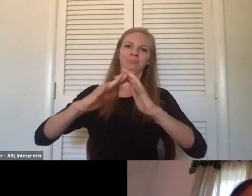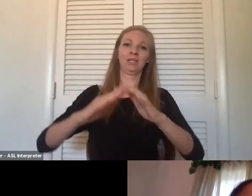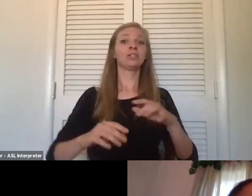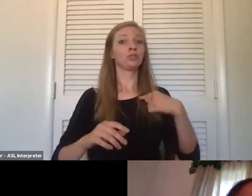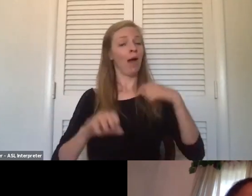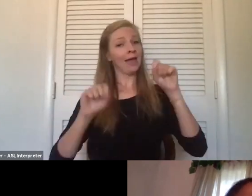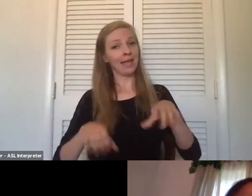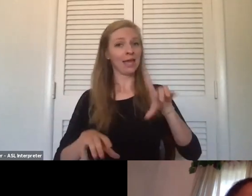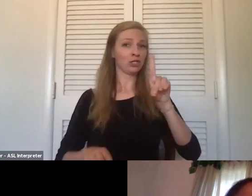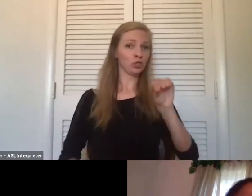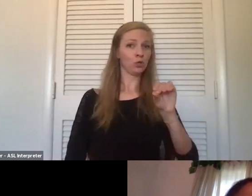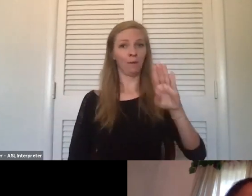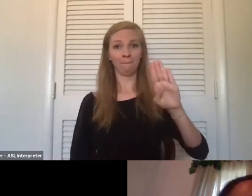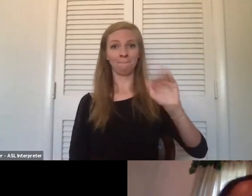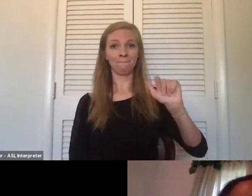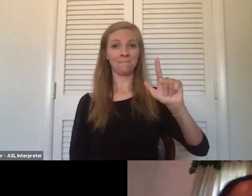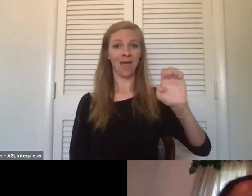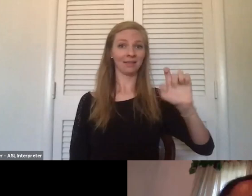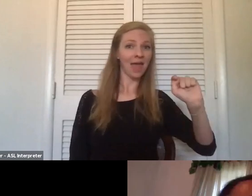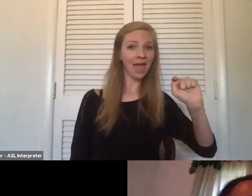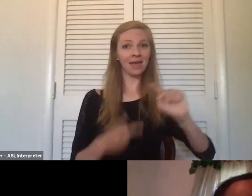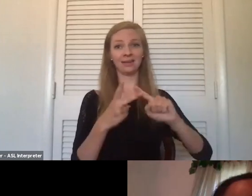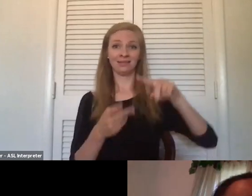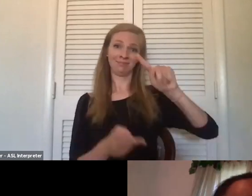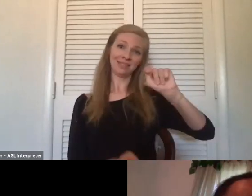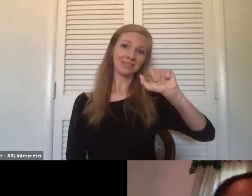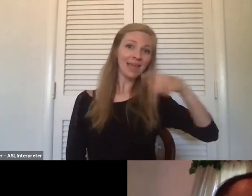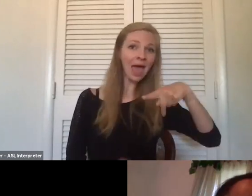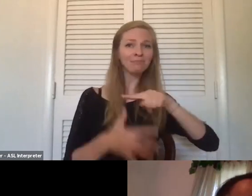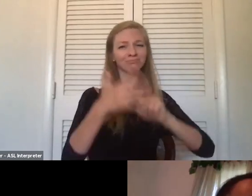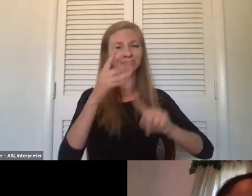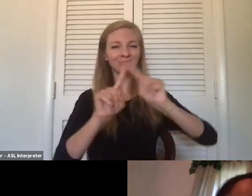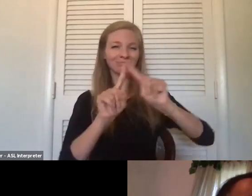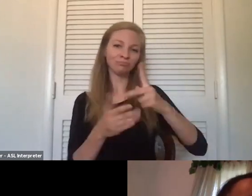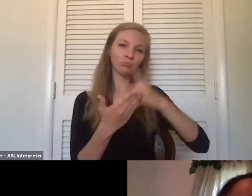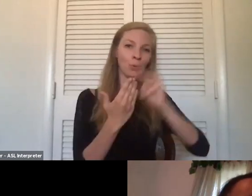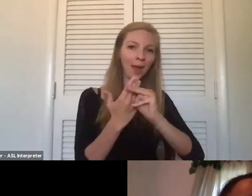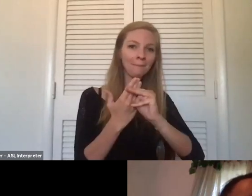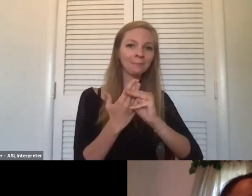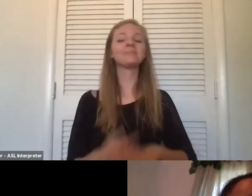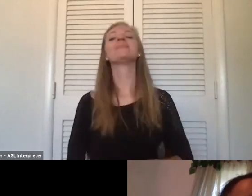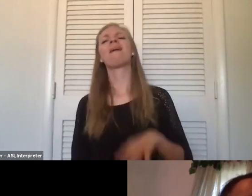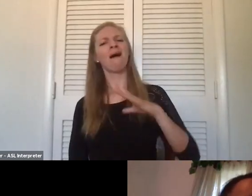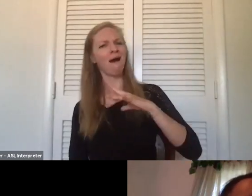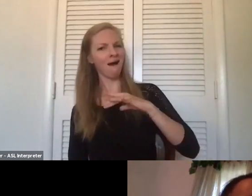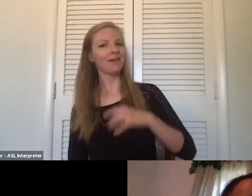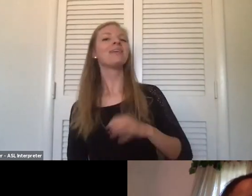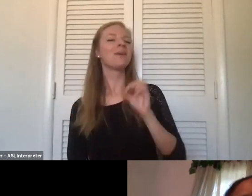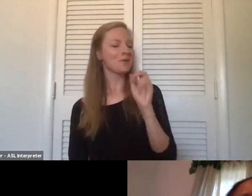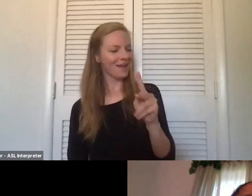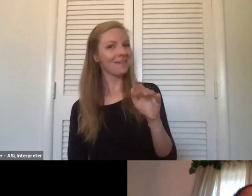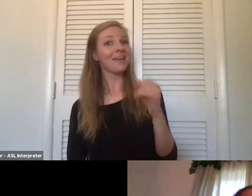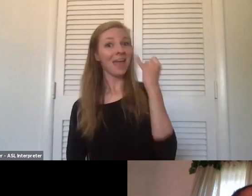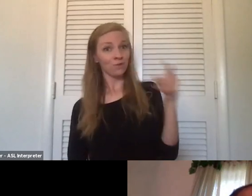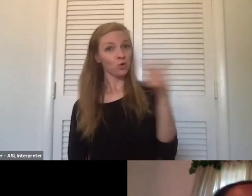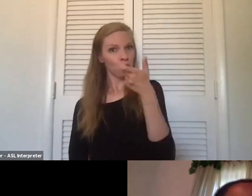do a tap program. Awesome. Great. And if you, if anyone watching was at the Indian arts